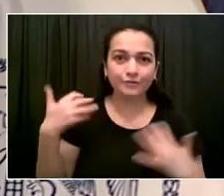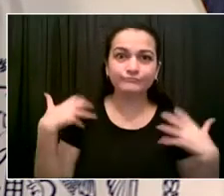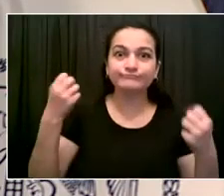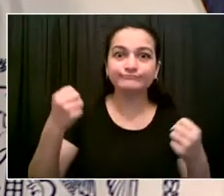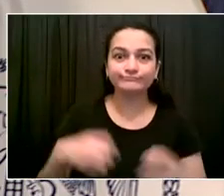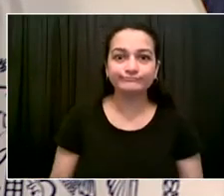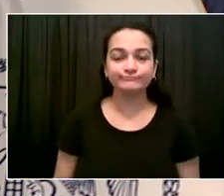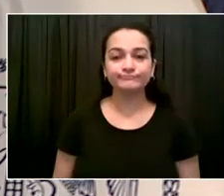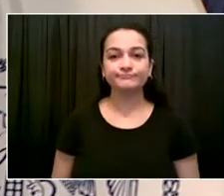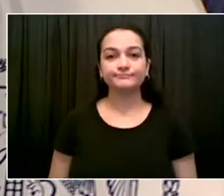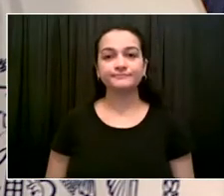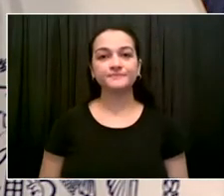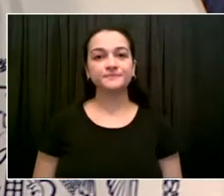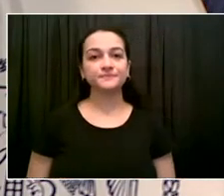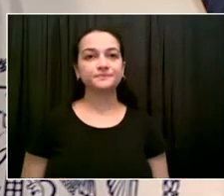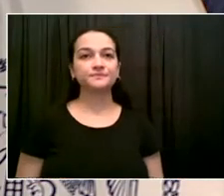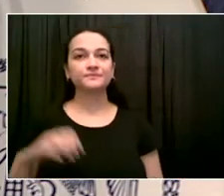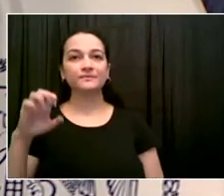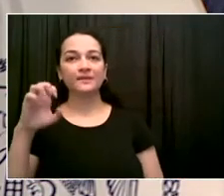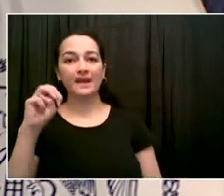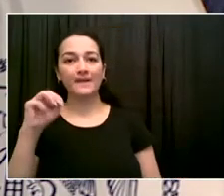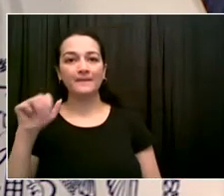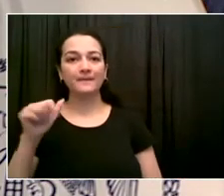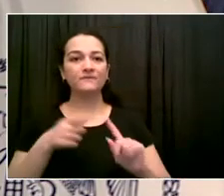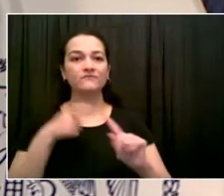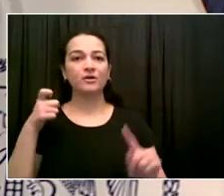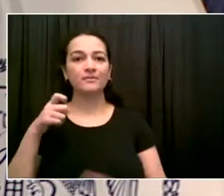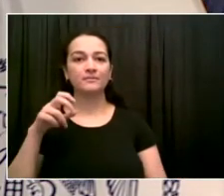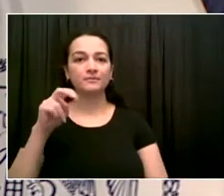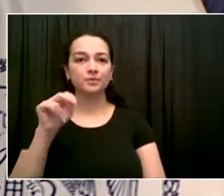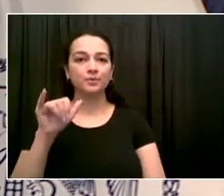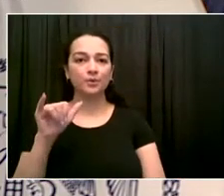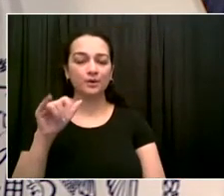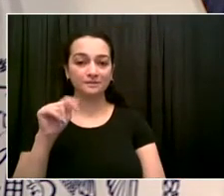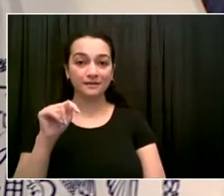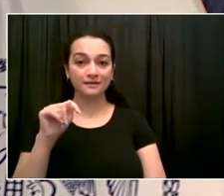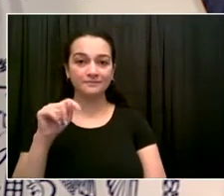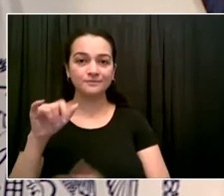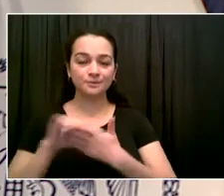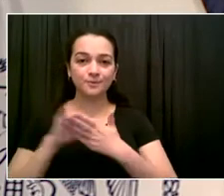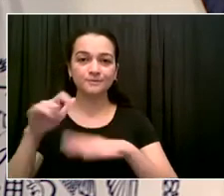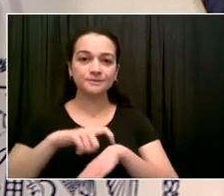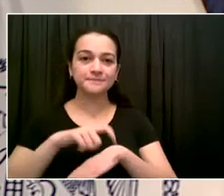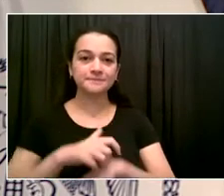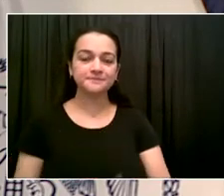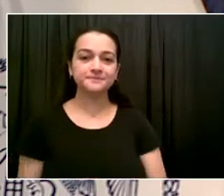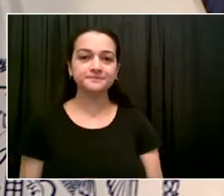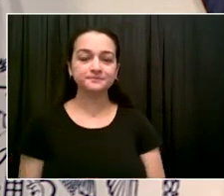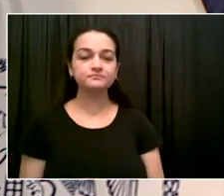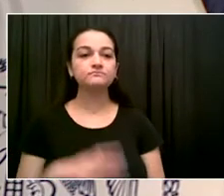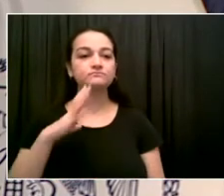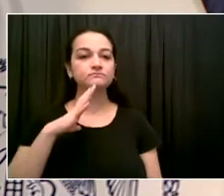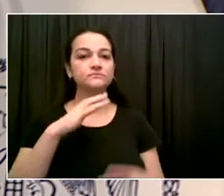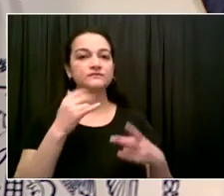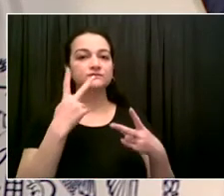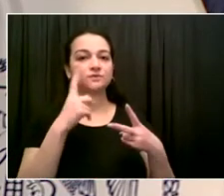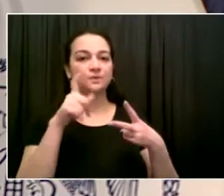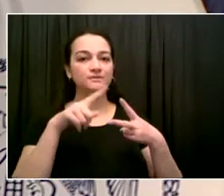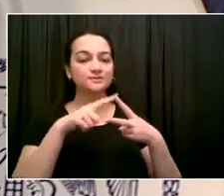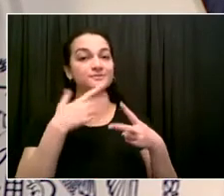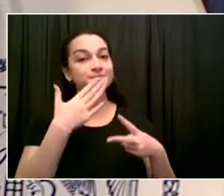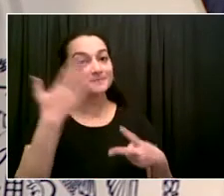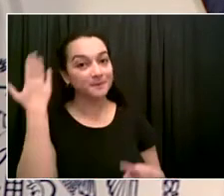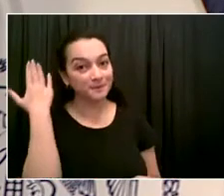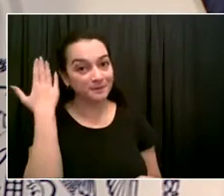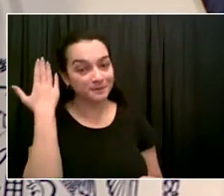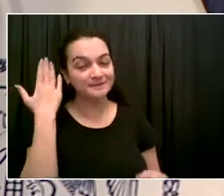Hi, good morning, Mayor. I understand you're saying this is the best option right now on masking, but would you consider a full mask mandate